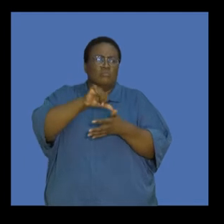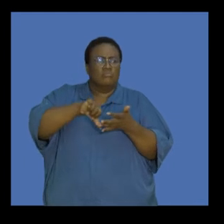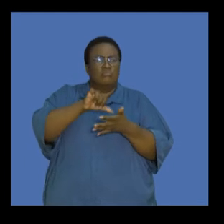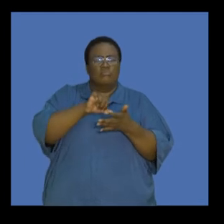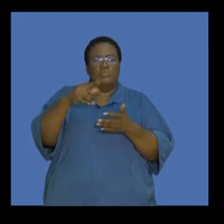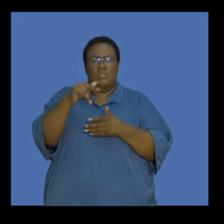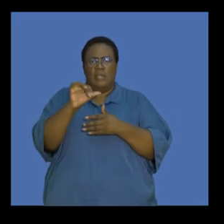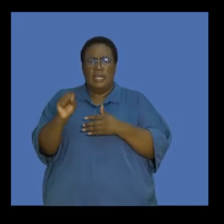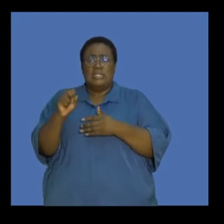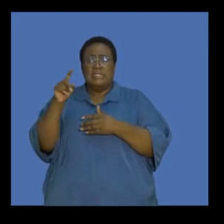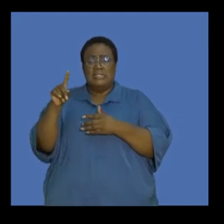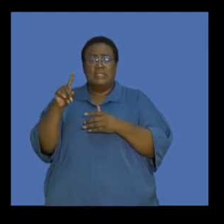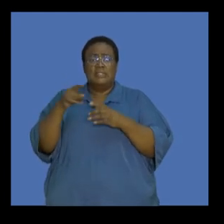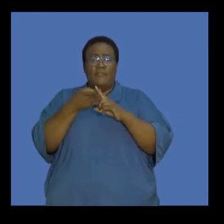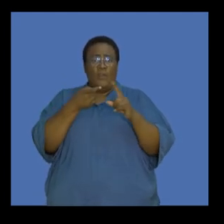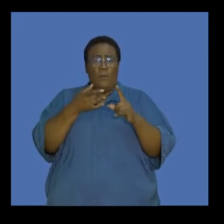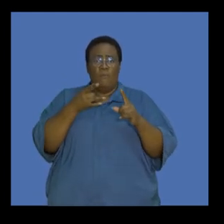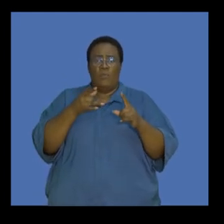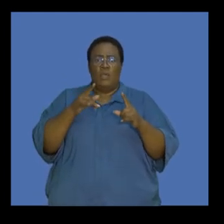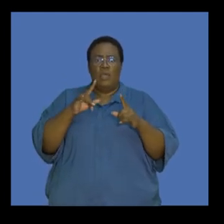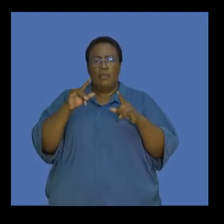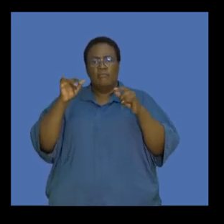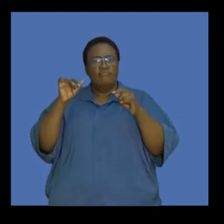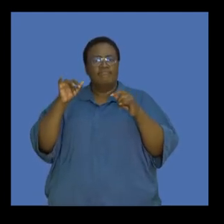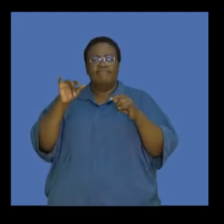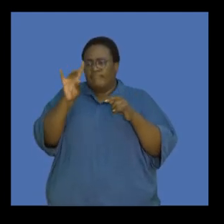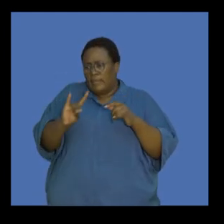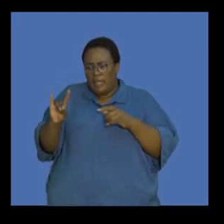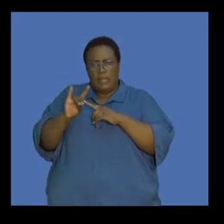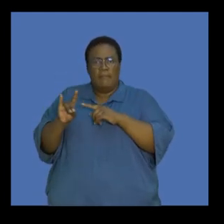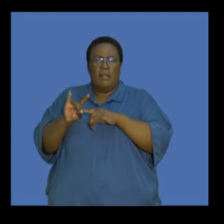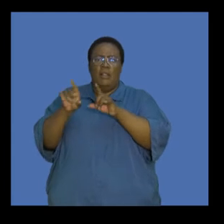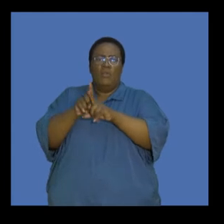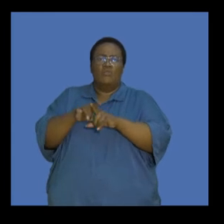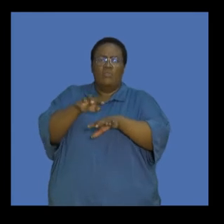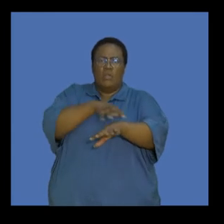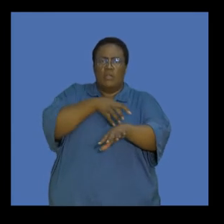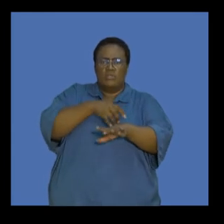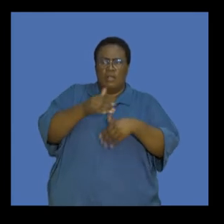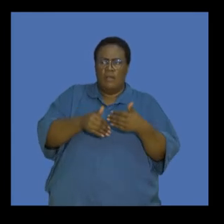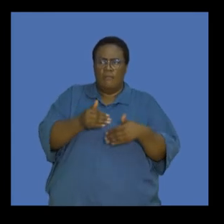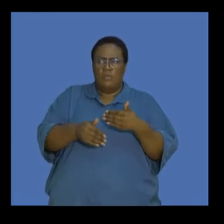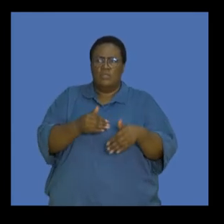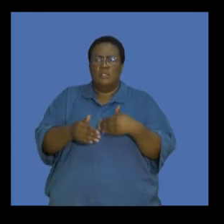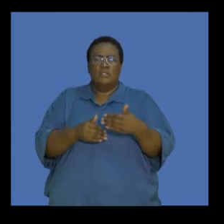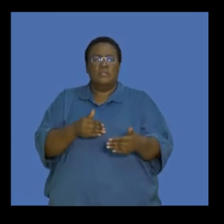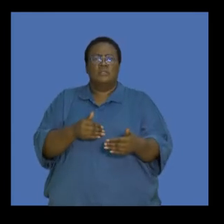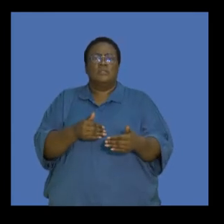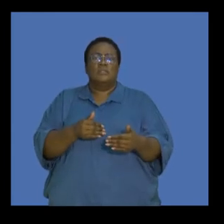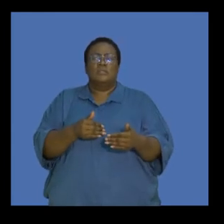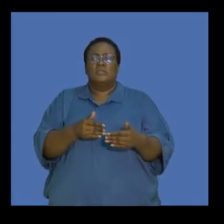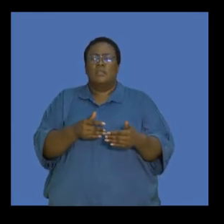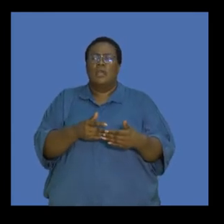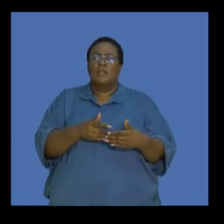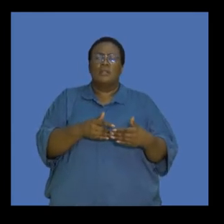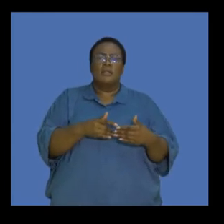Methane emission is also a result from livestock production as well as agricultural processes. By the decay of organic